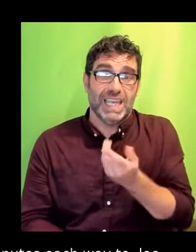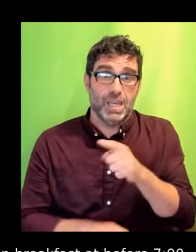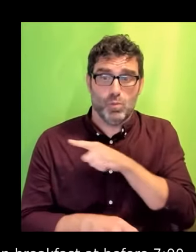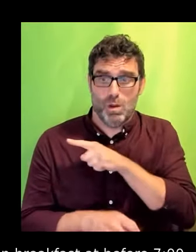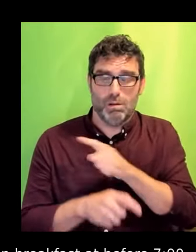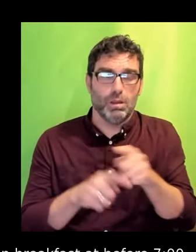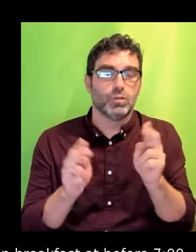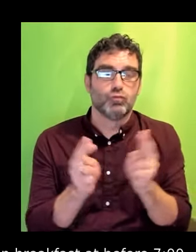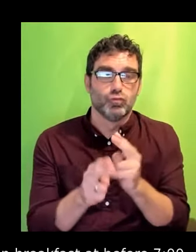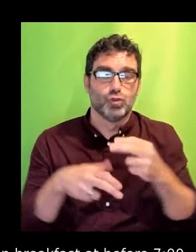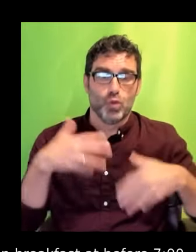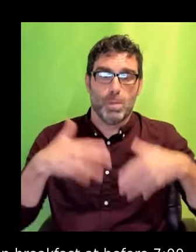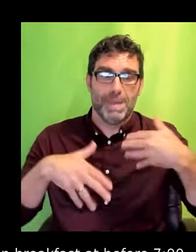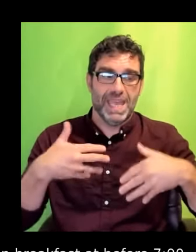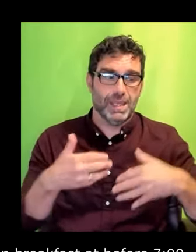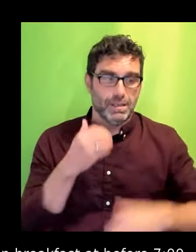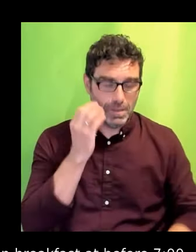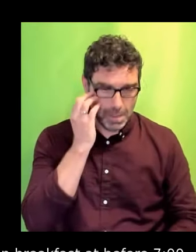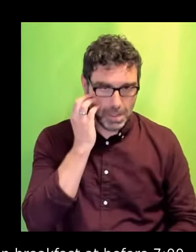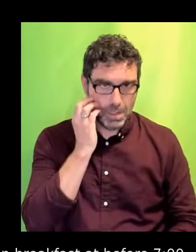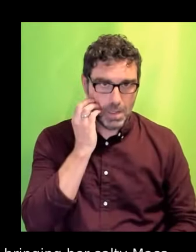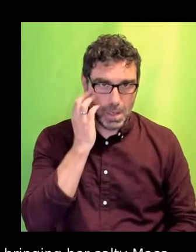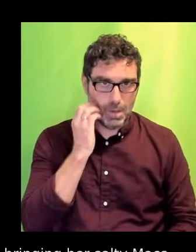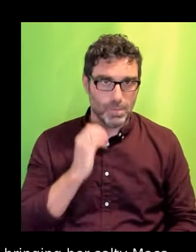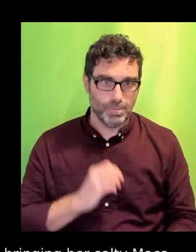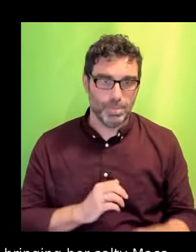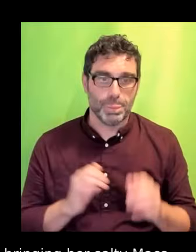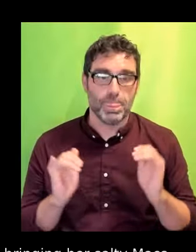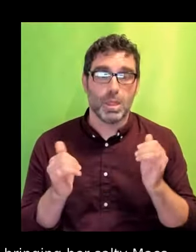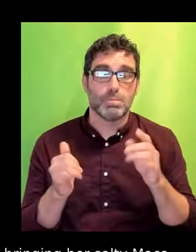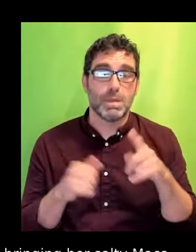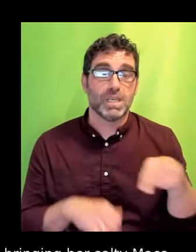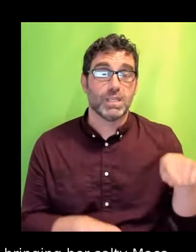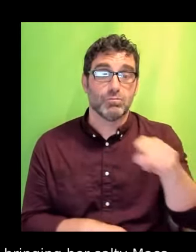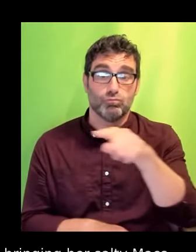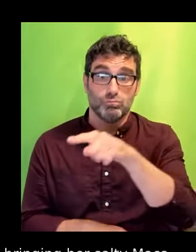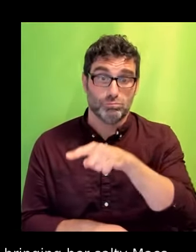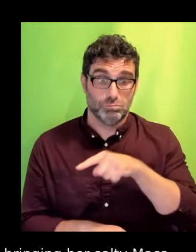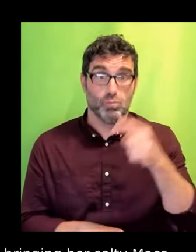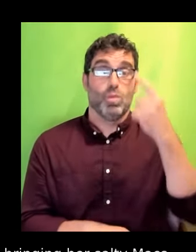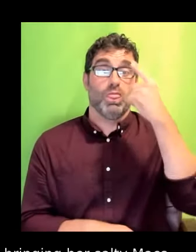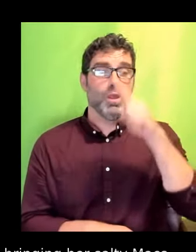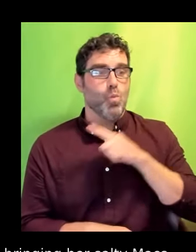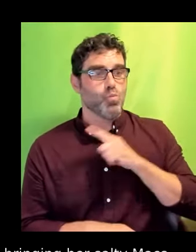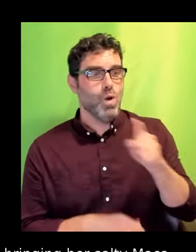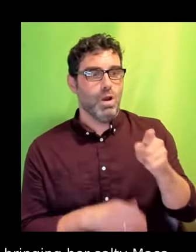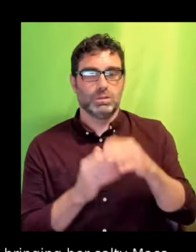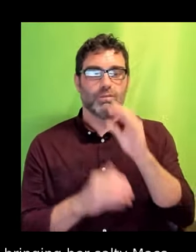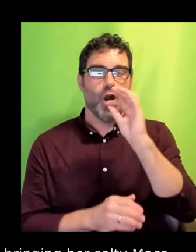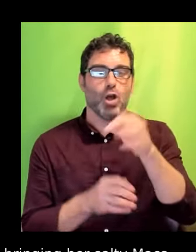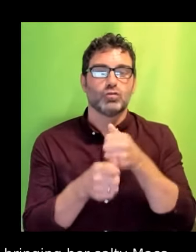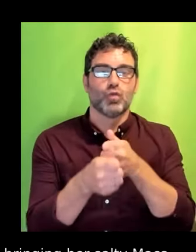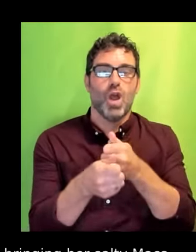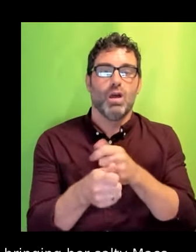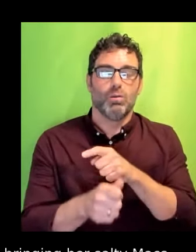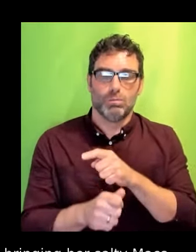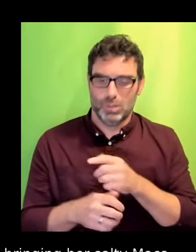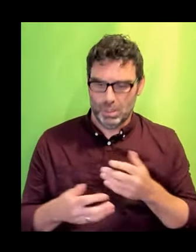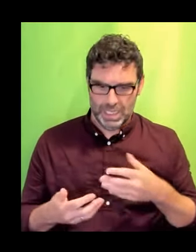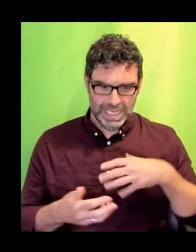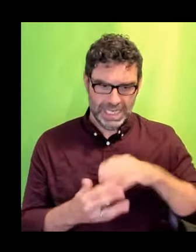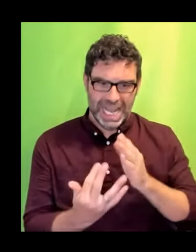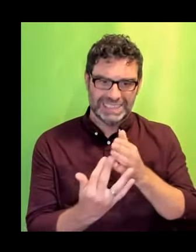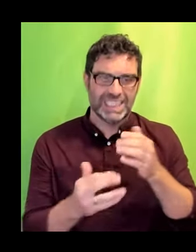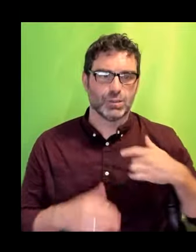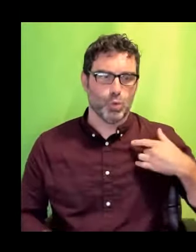Now you may sit there and say why didn't she ask for help, an accessible toilet, a ramp or all of the above. Well therein lies your